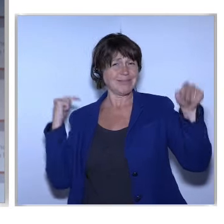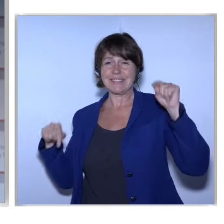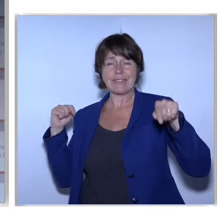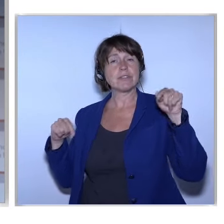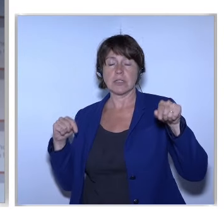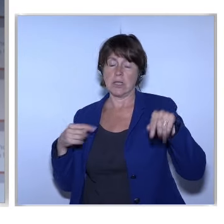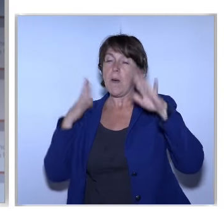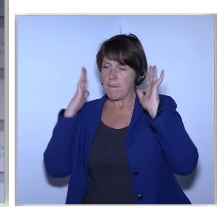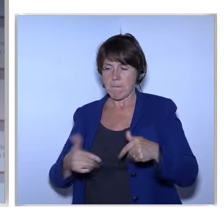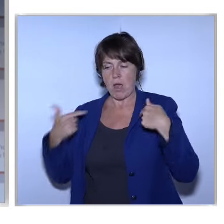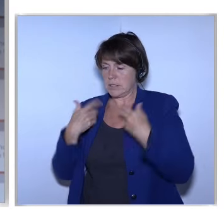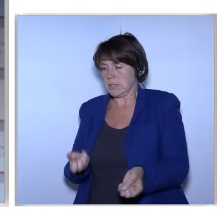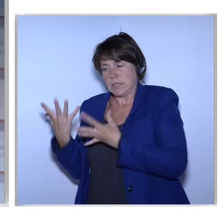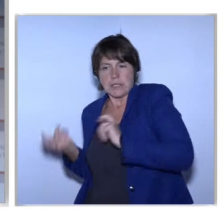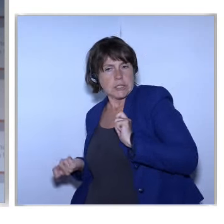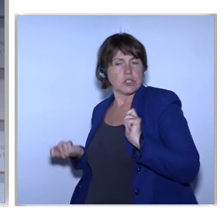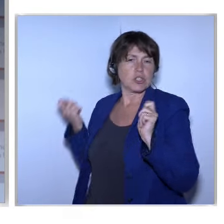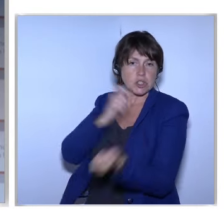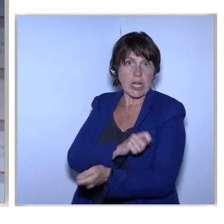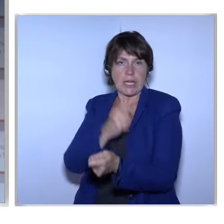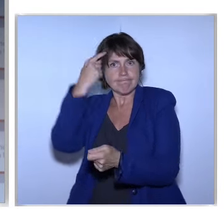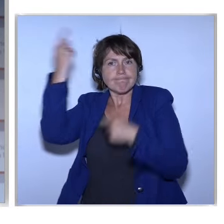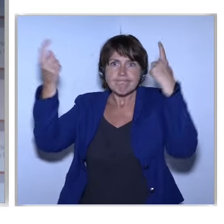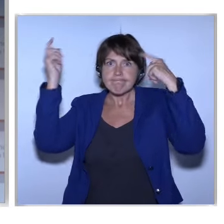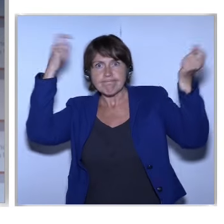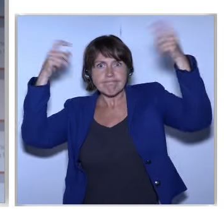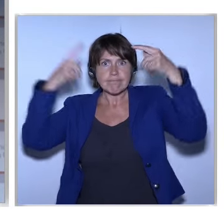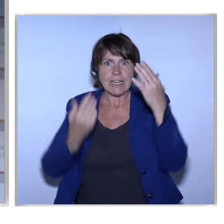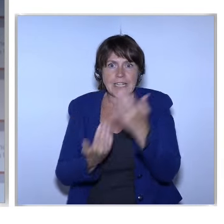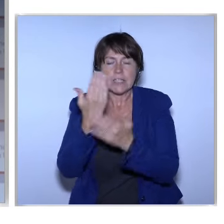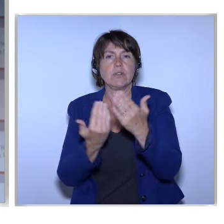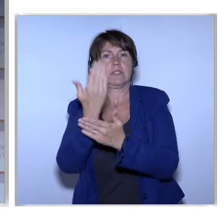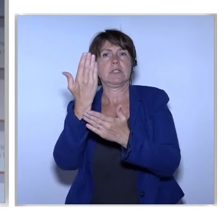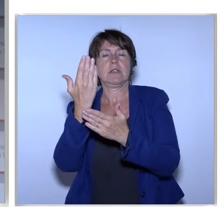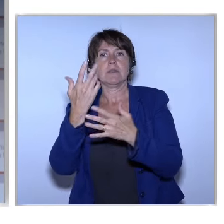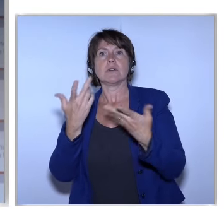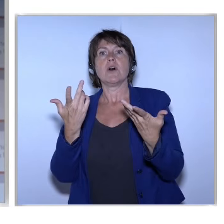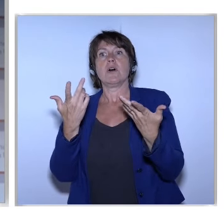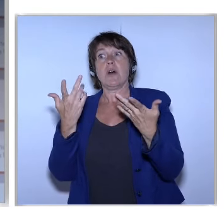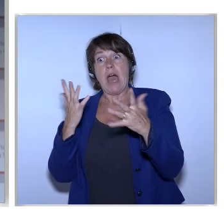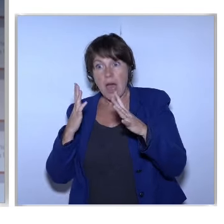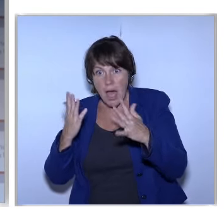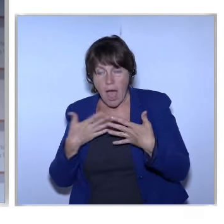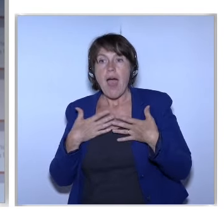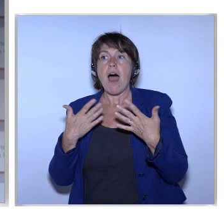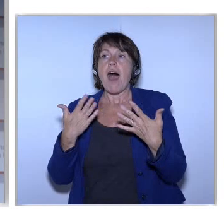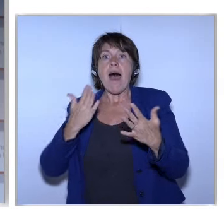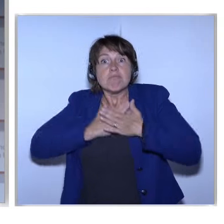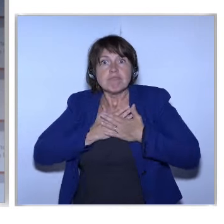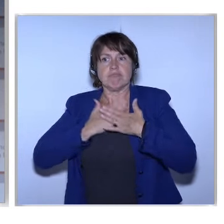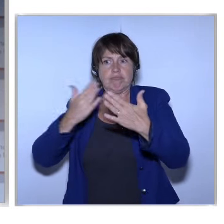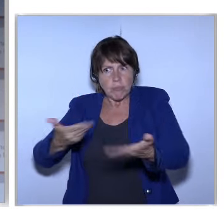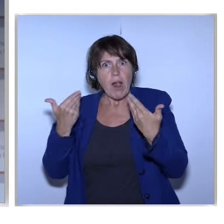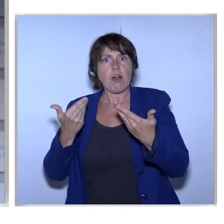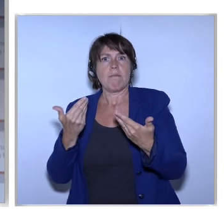So making things happen Innovatively And welcoming the new Is a huge challenge I think Both for